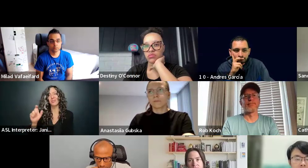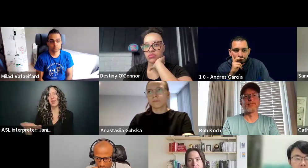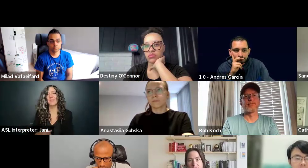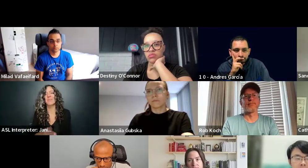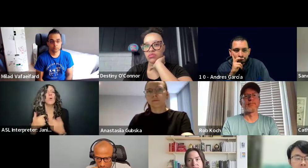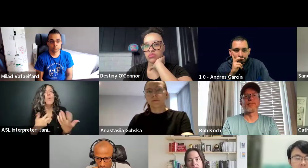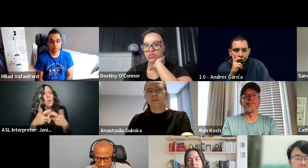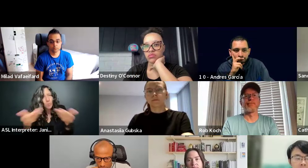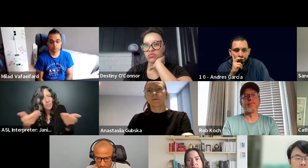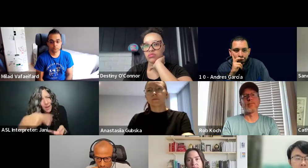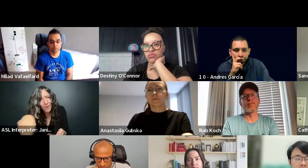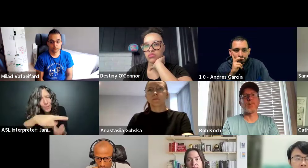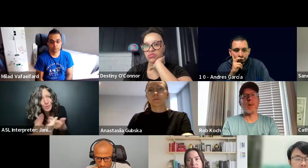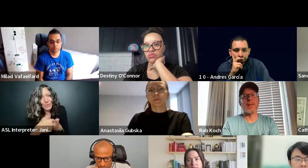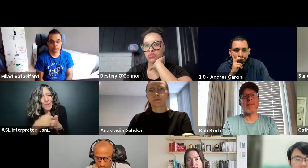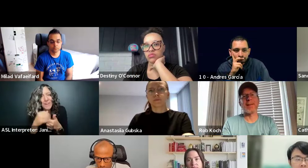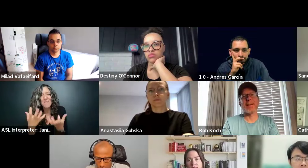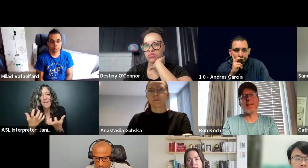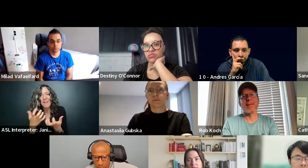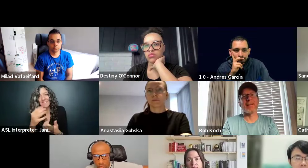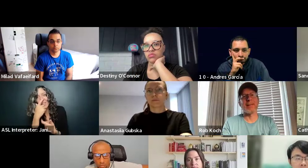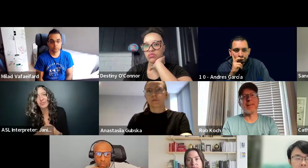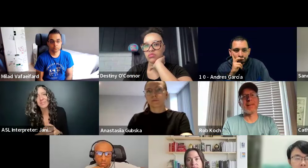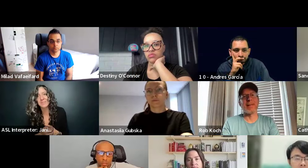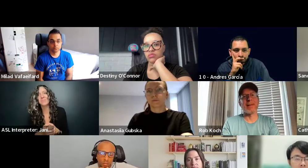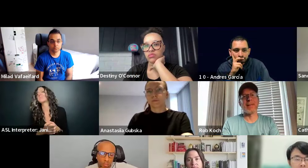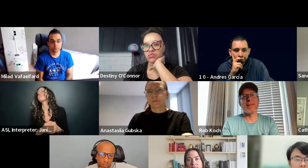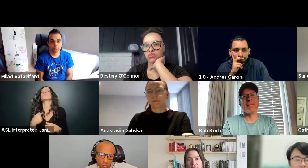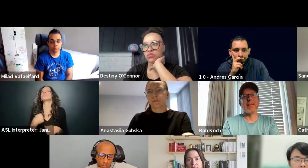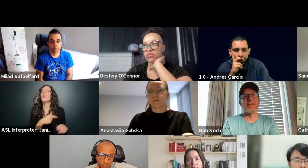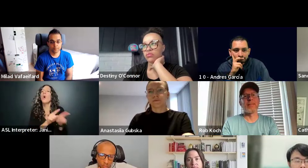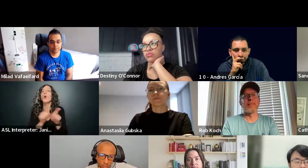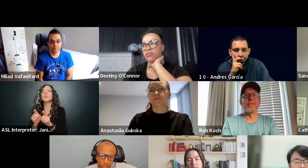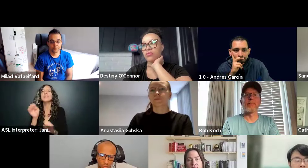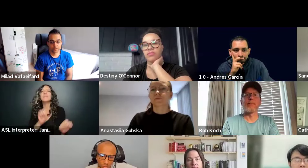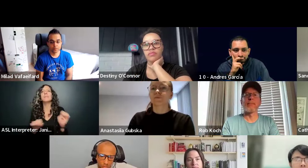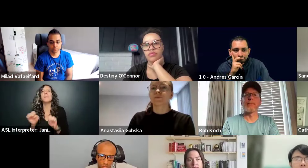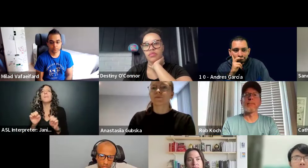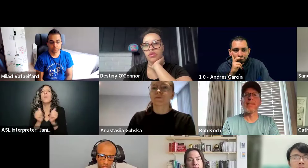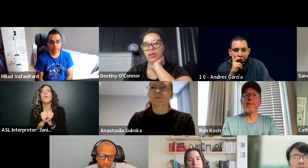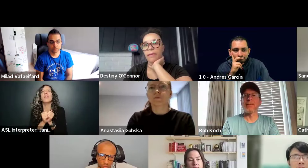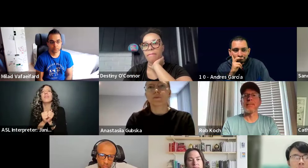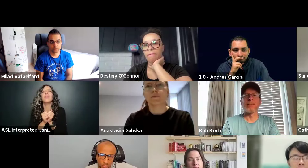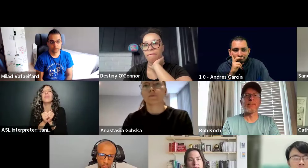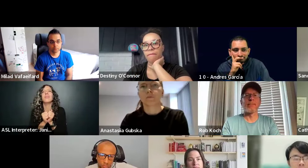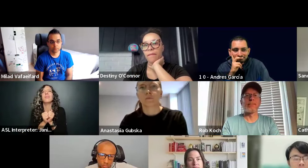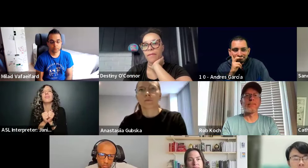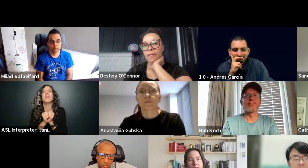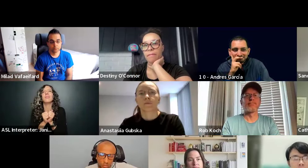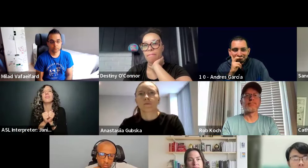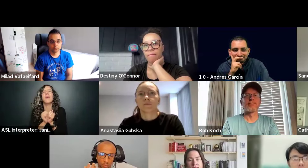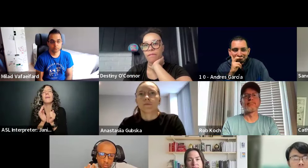to invite everyone here to join. We're also experimenting with a